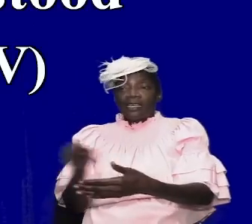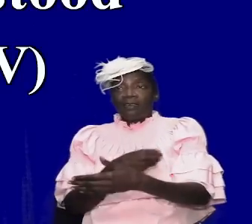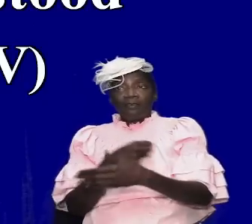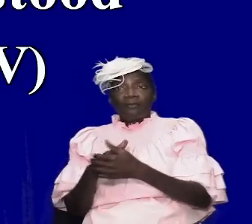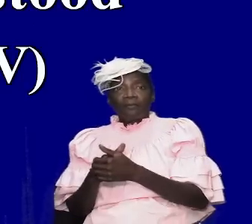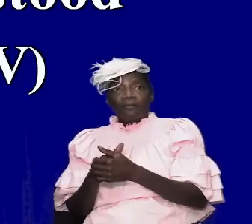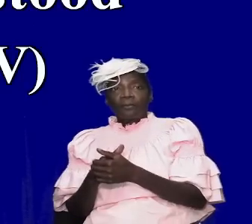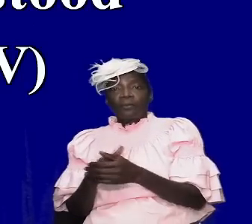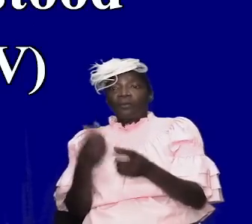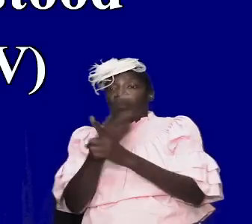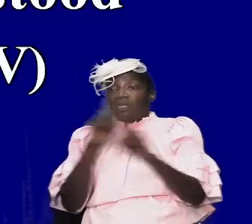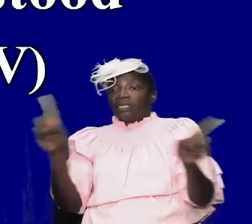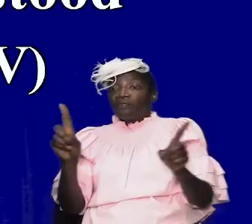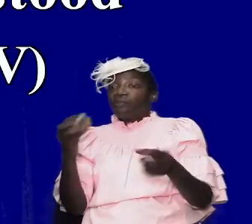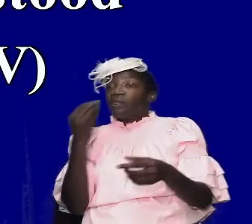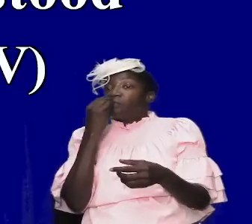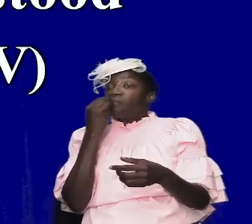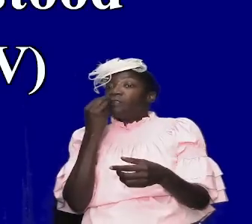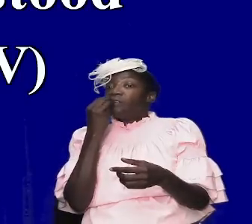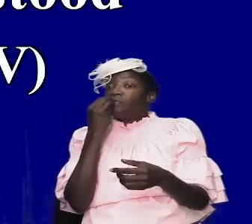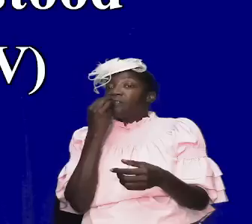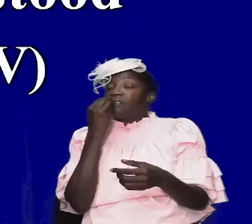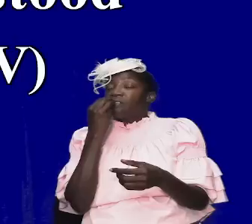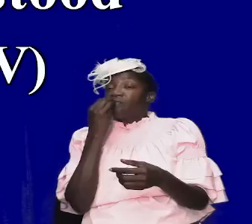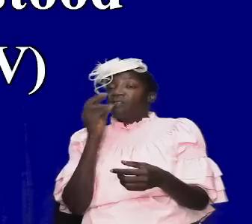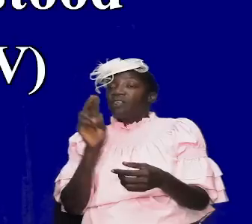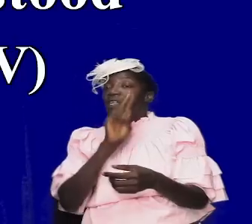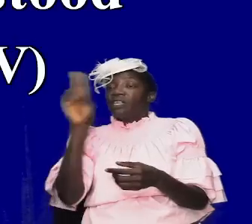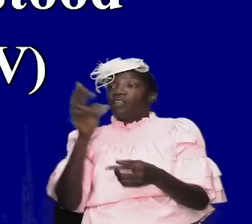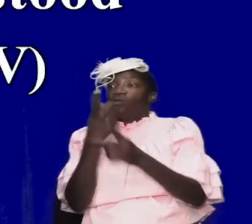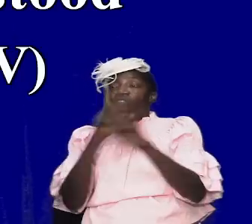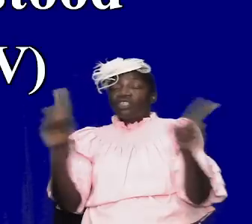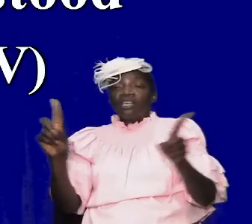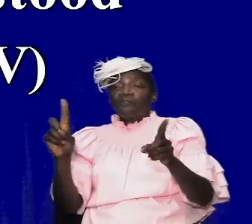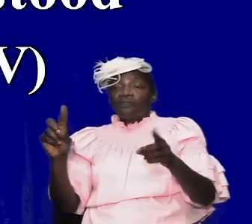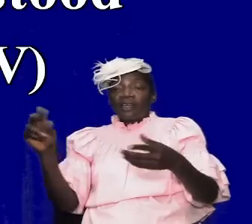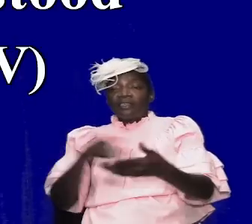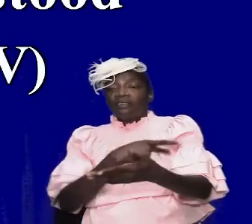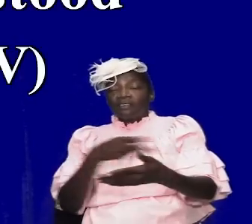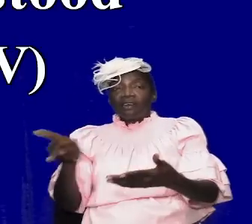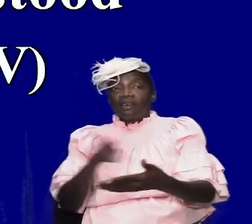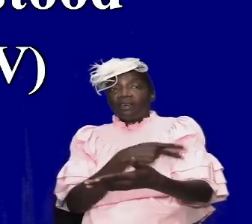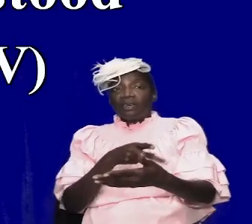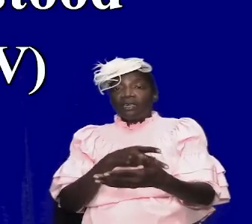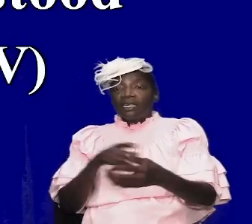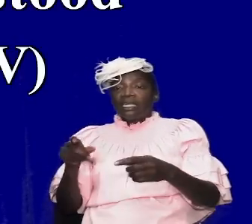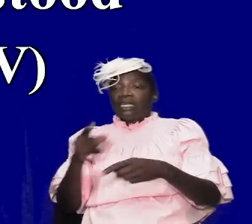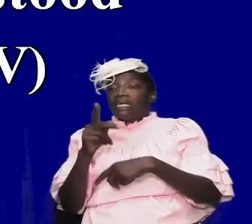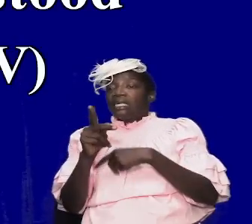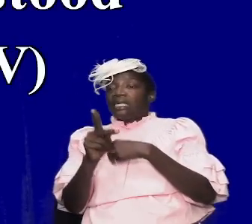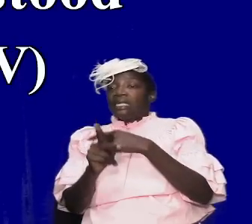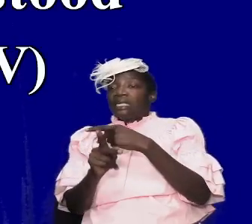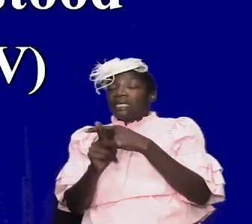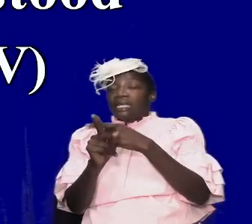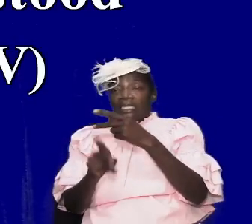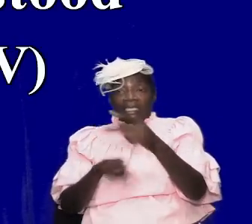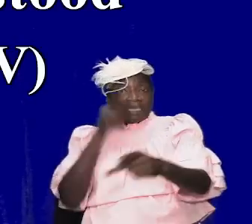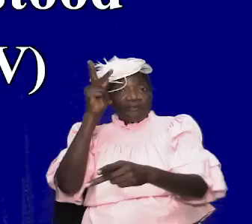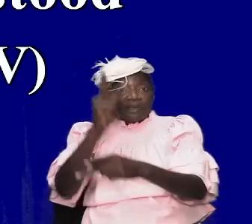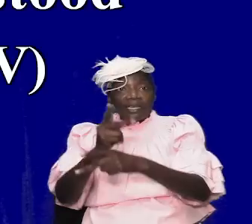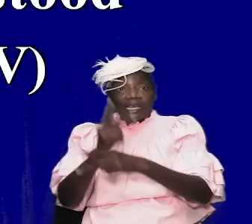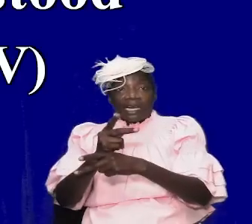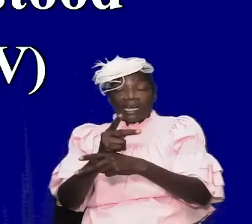at different feasts they use different psalms at different types of activities